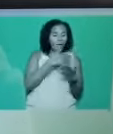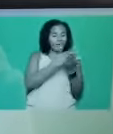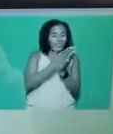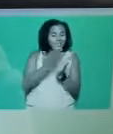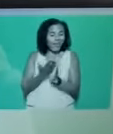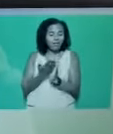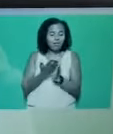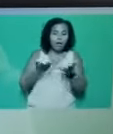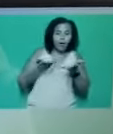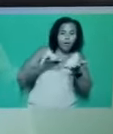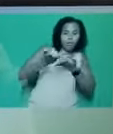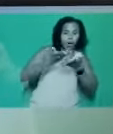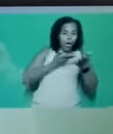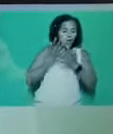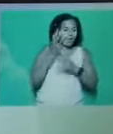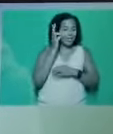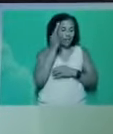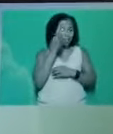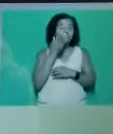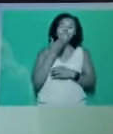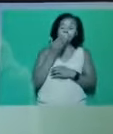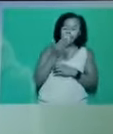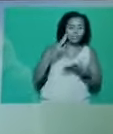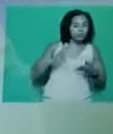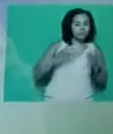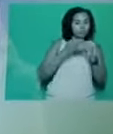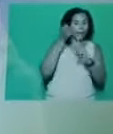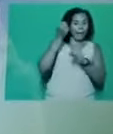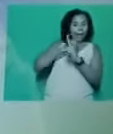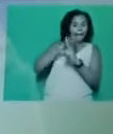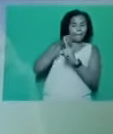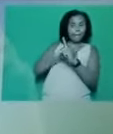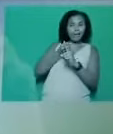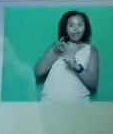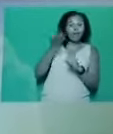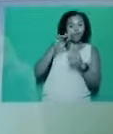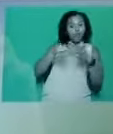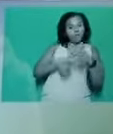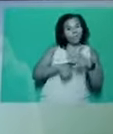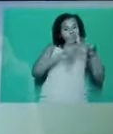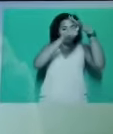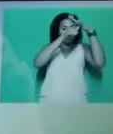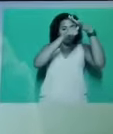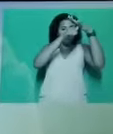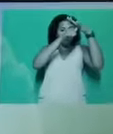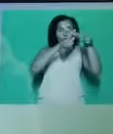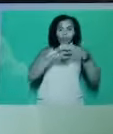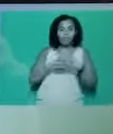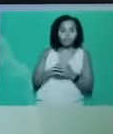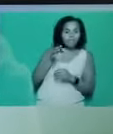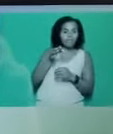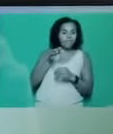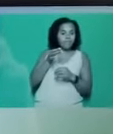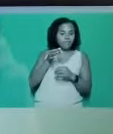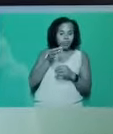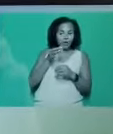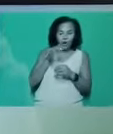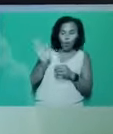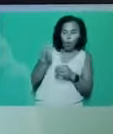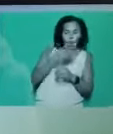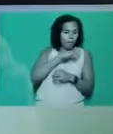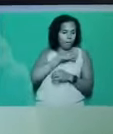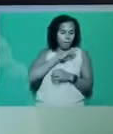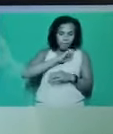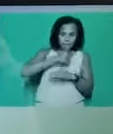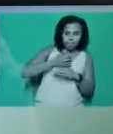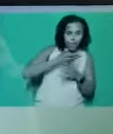the pay freeze campaign that will lead from the top, immediately starting consultation with members with the aim of winning support for ballots for